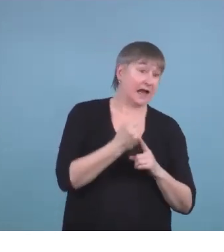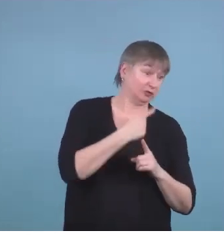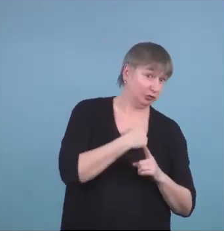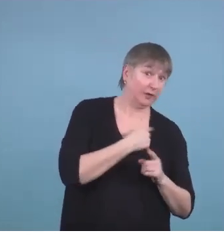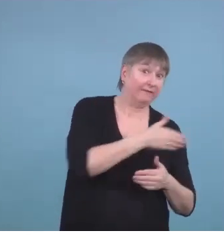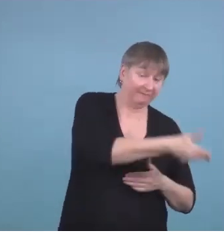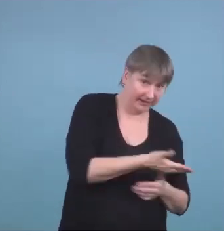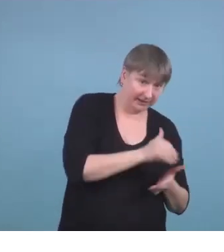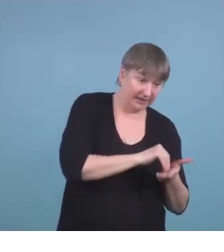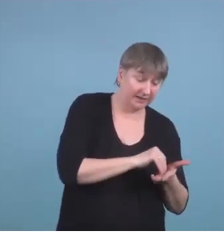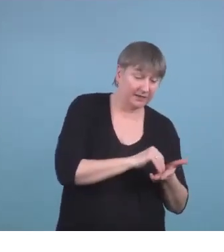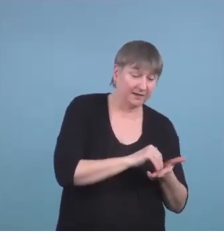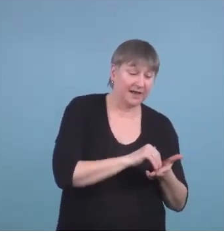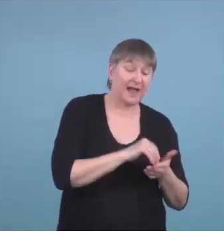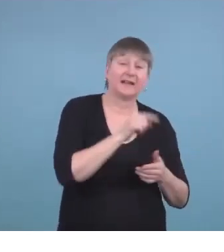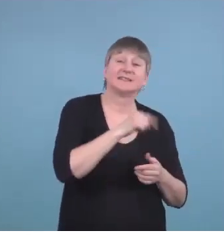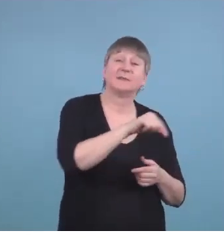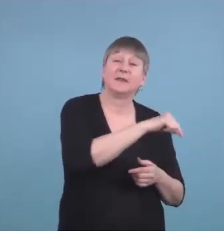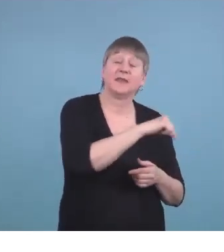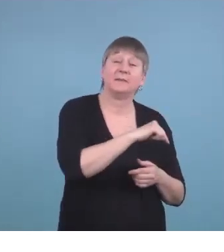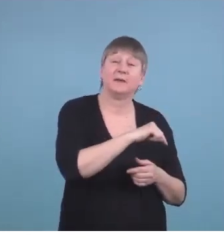some of them close